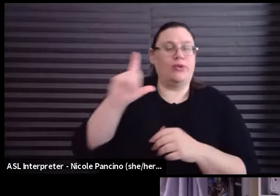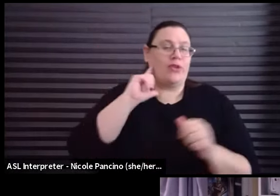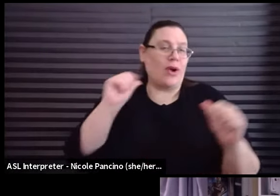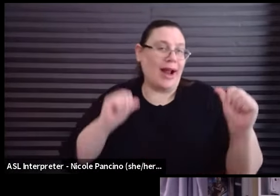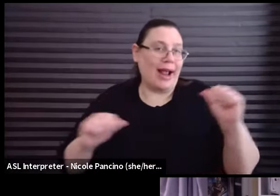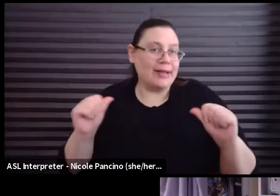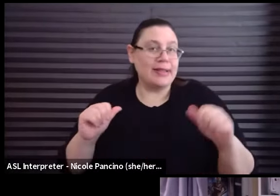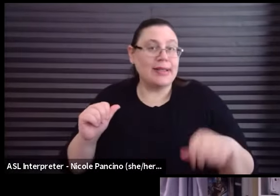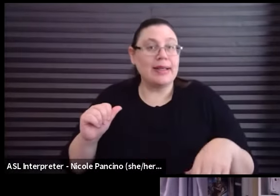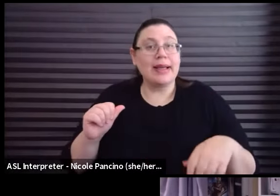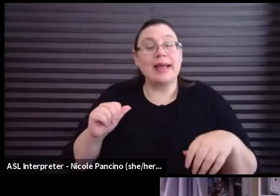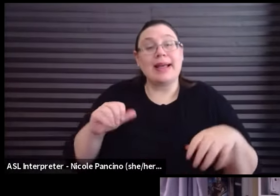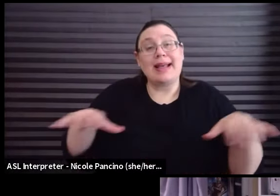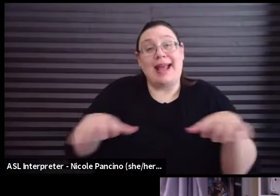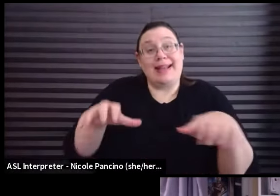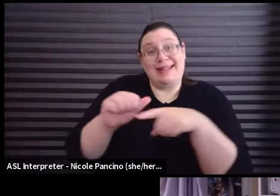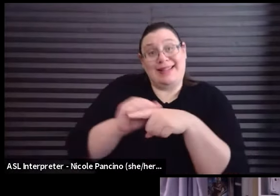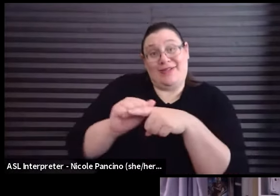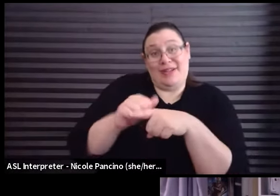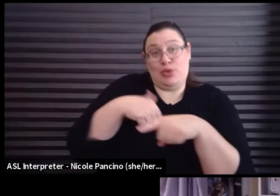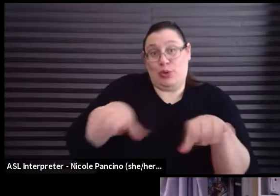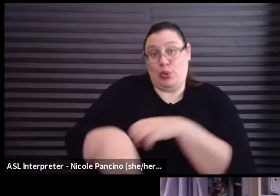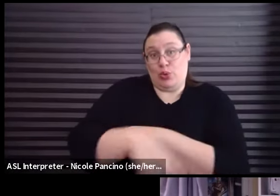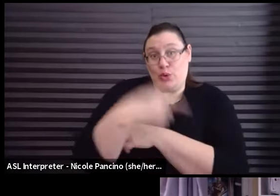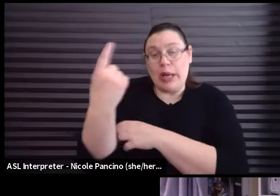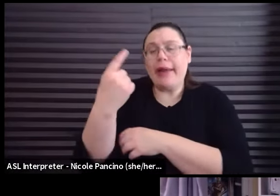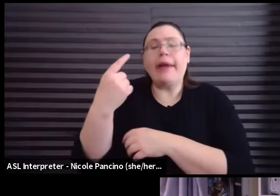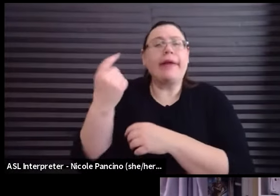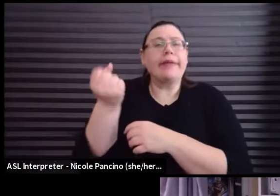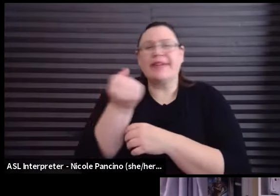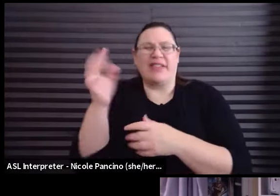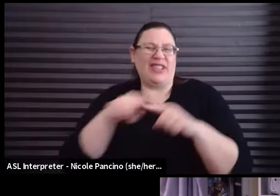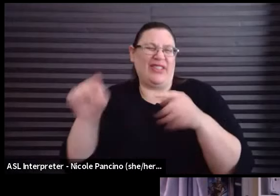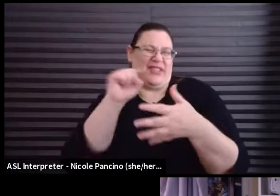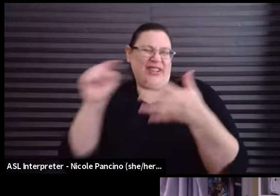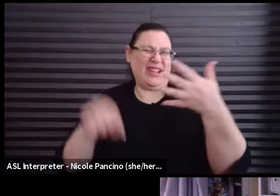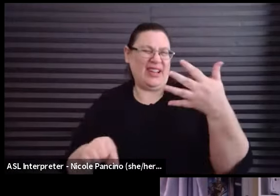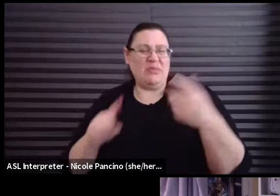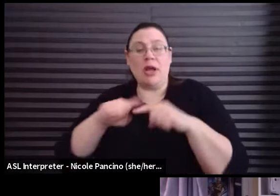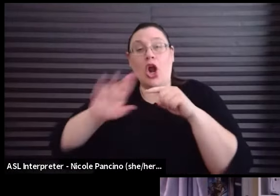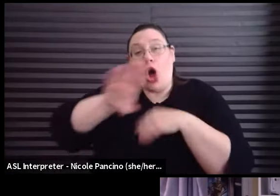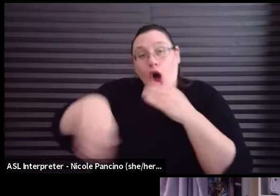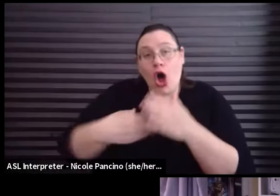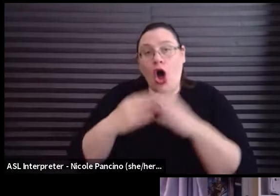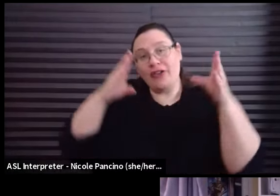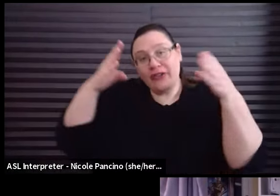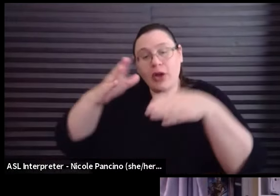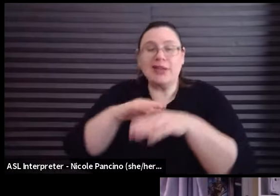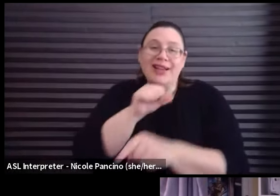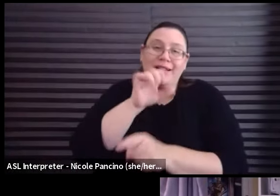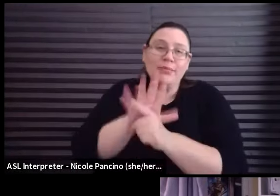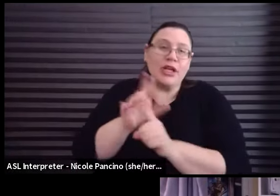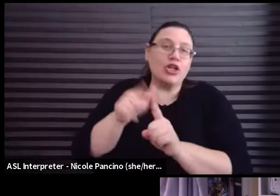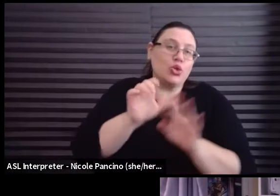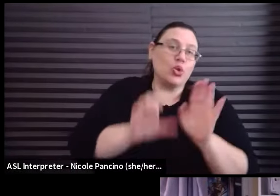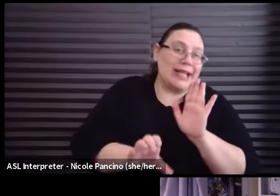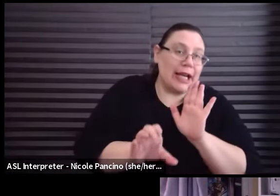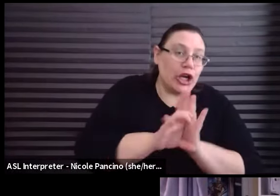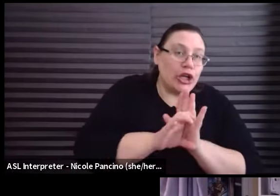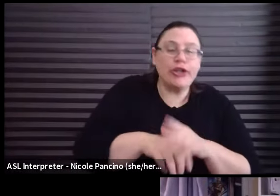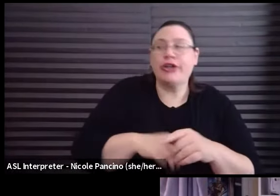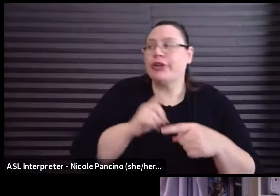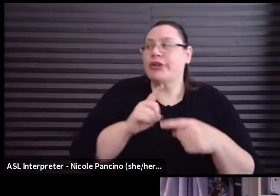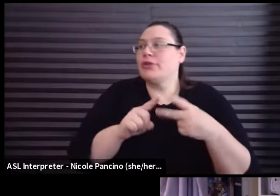The exercises we're doing today, there's a bunch of different exercises, but they all really focus on commitment to our characters, on finding the